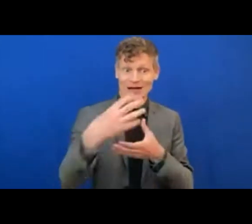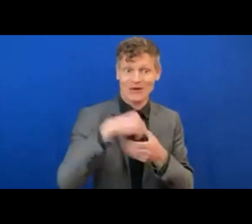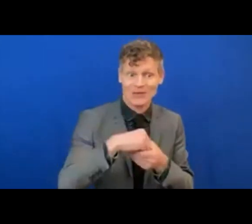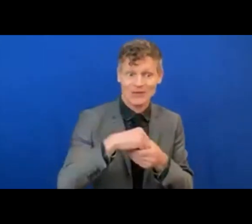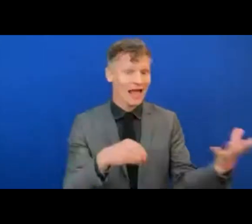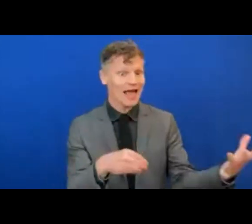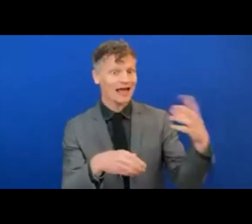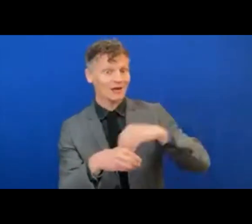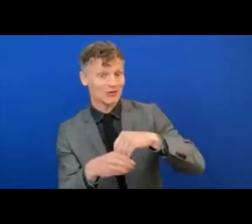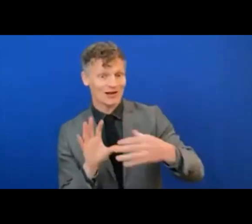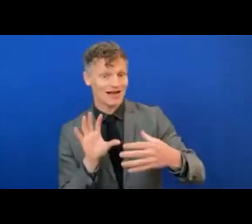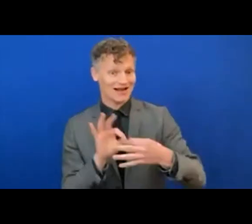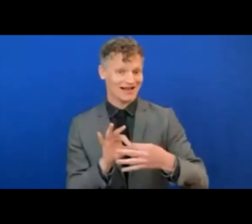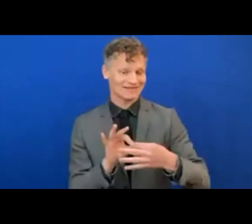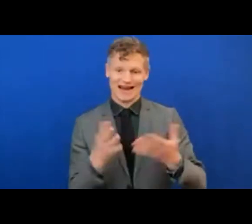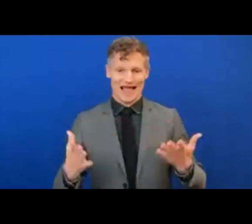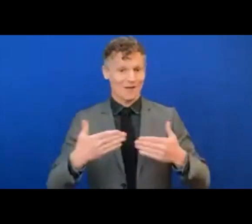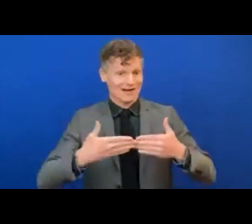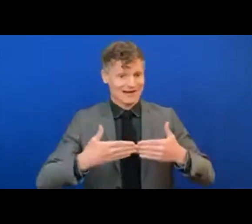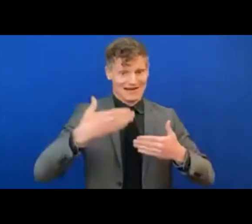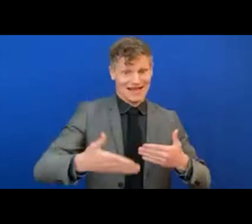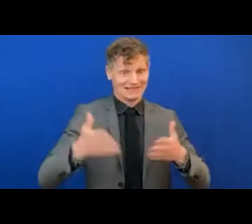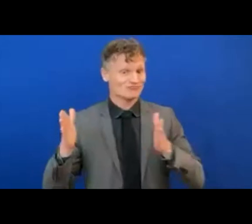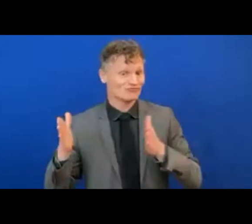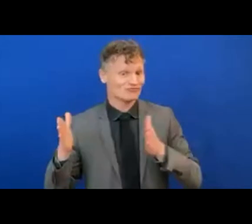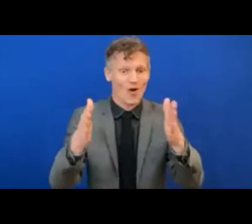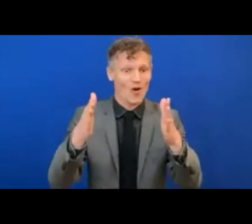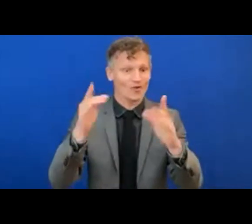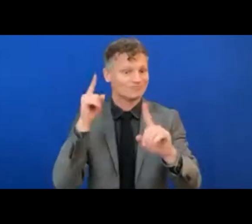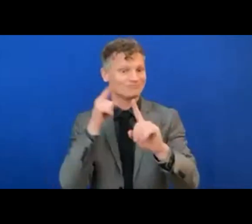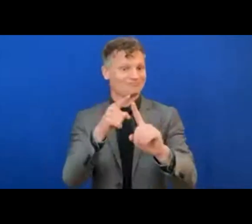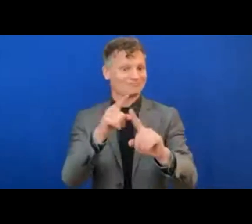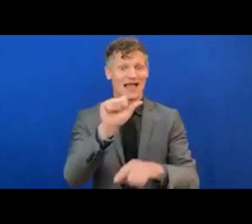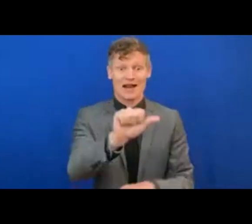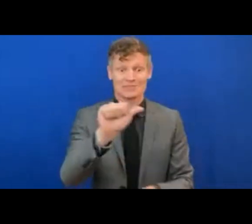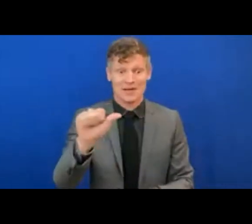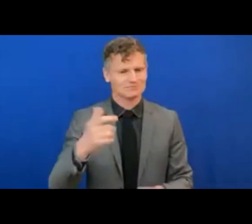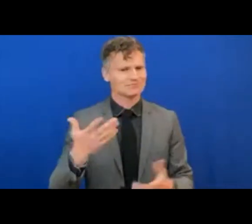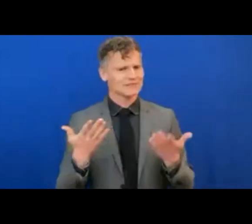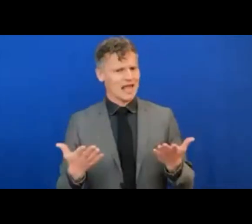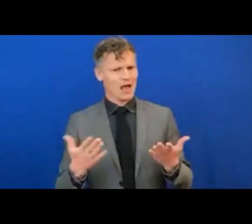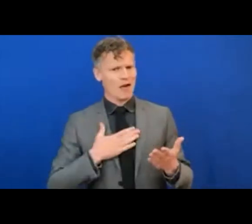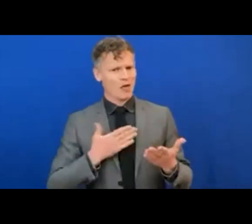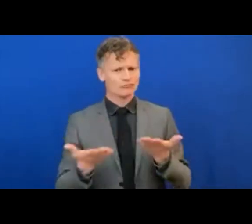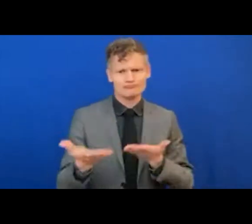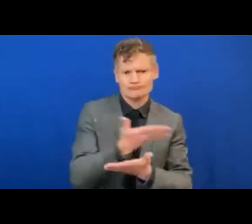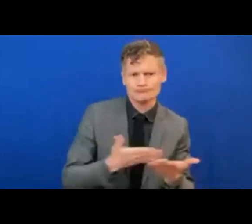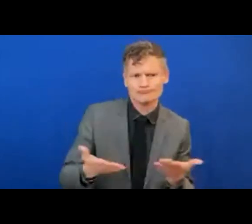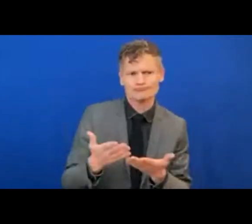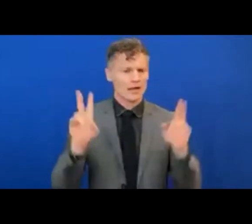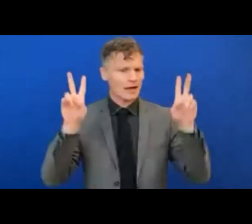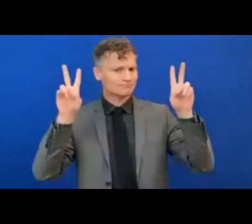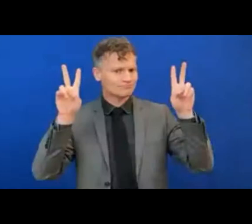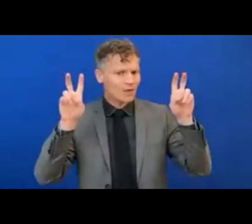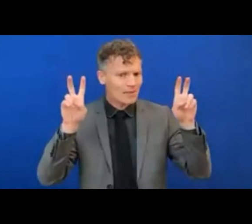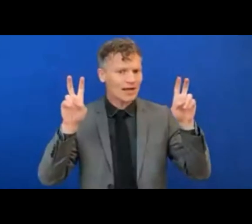Addis. And really happy that our discussion today is part of the Commission on the Status of Women. It's also part